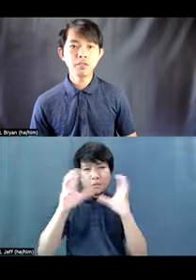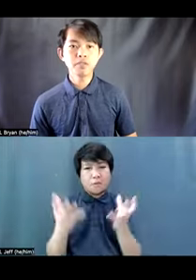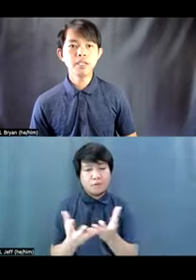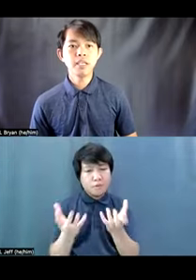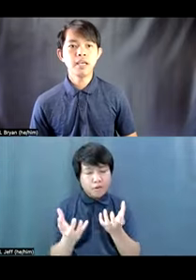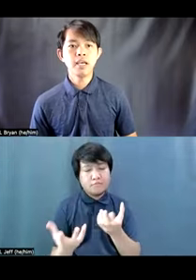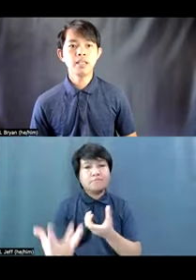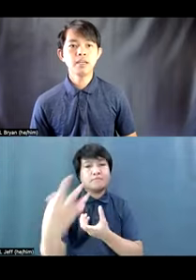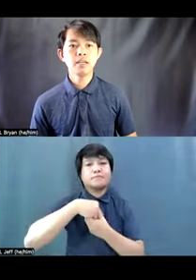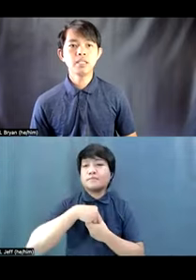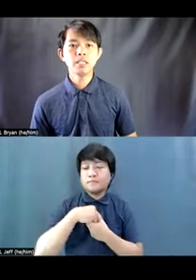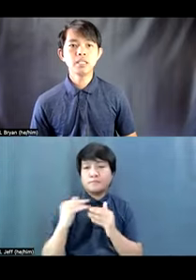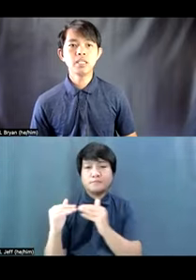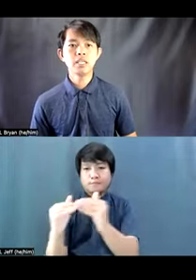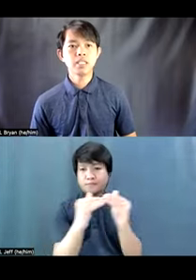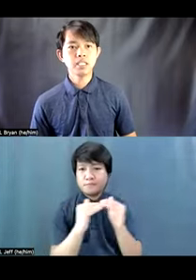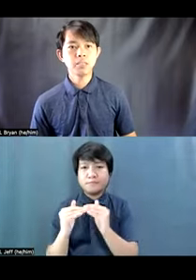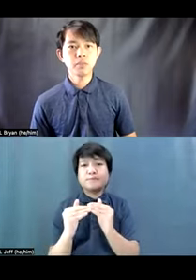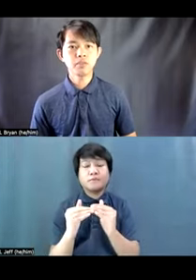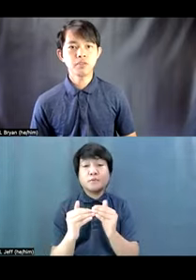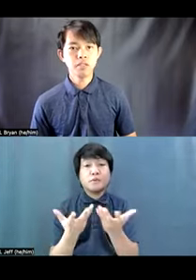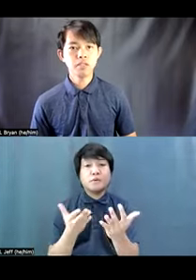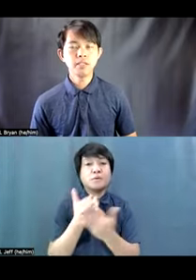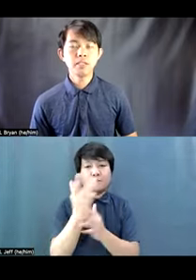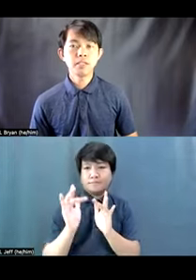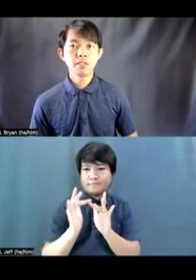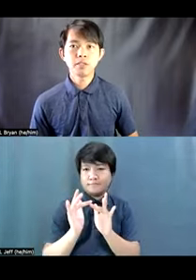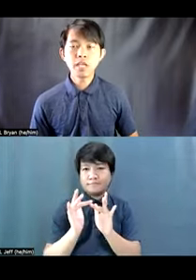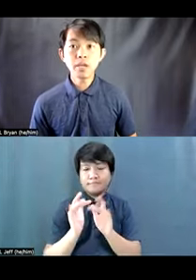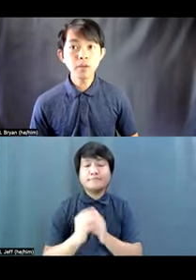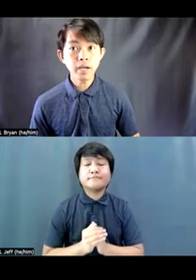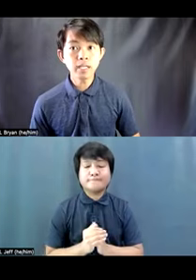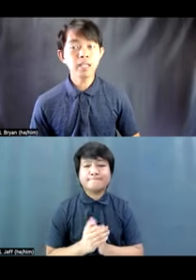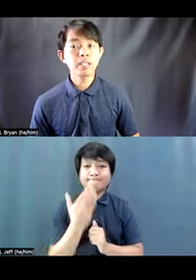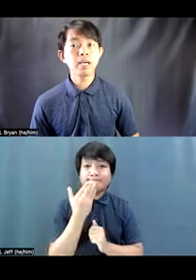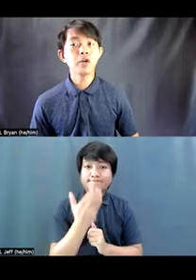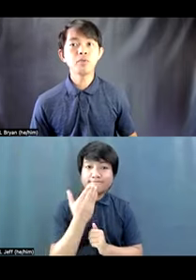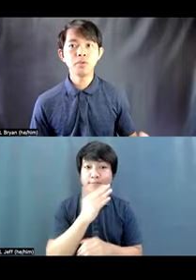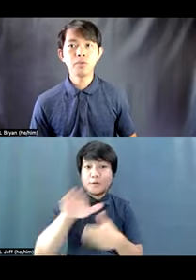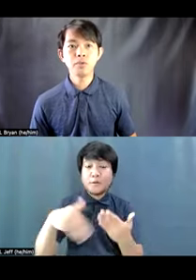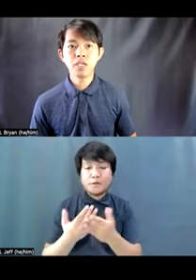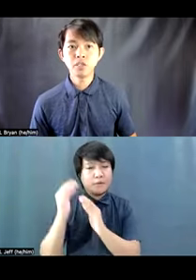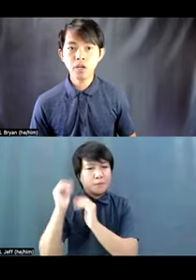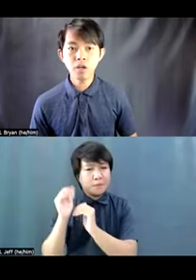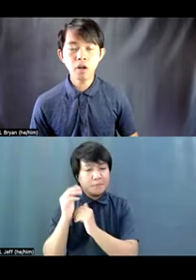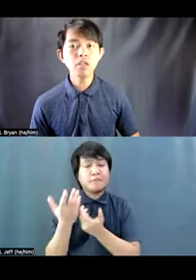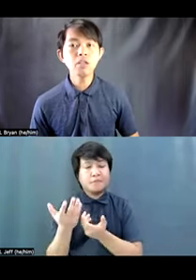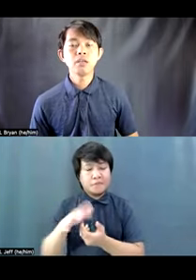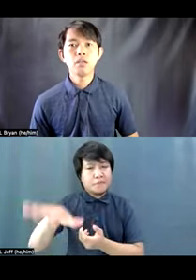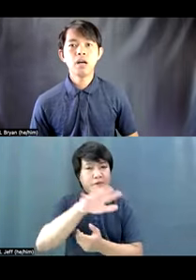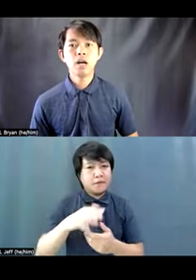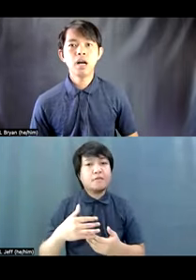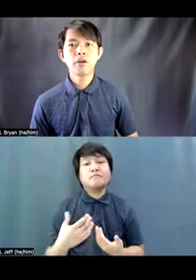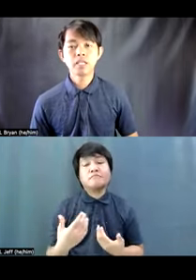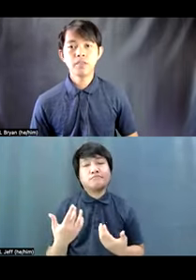inclusive and digitally accessible. So thank you, everyone. And I hope you enjoy all